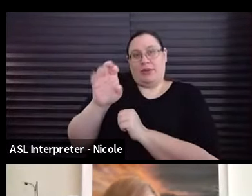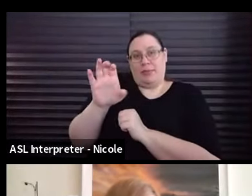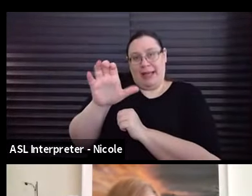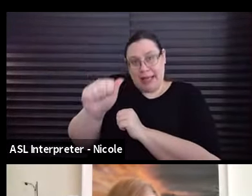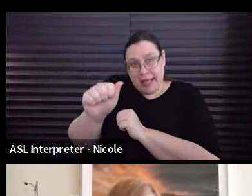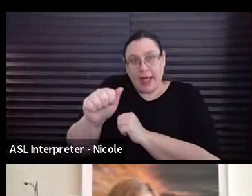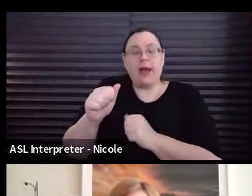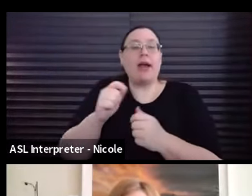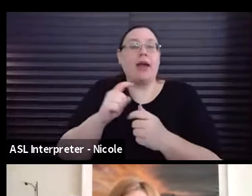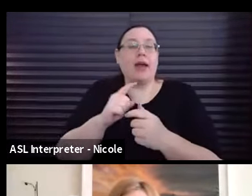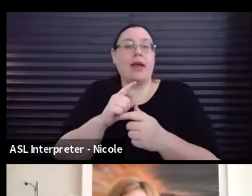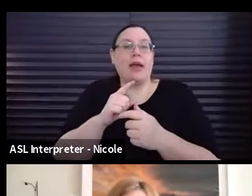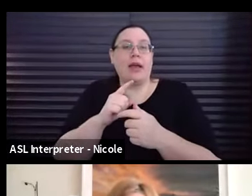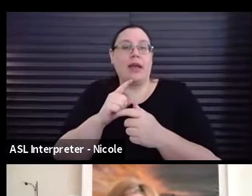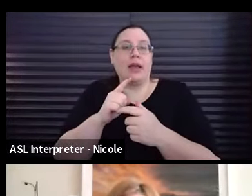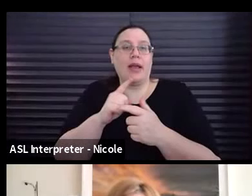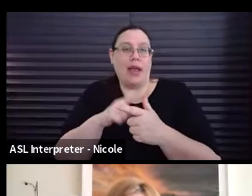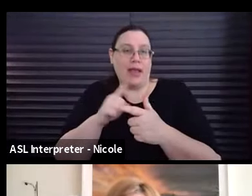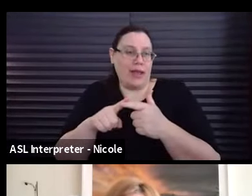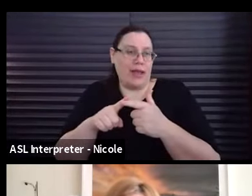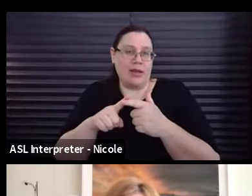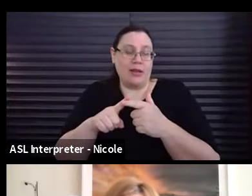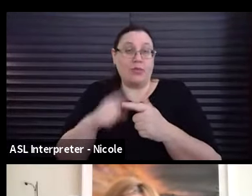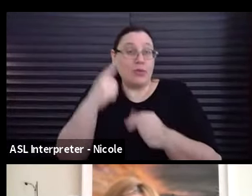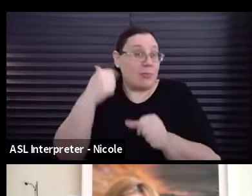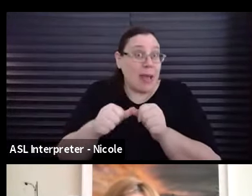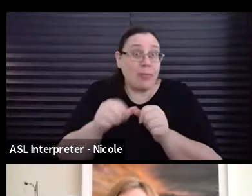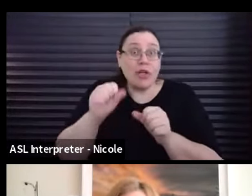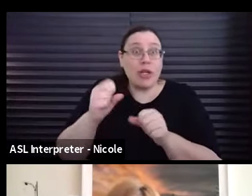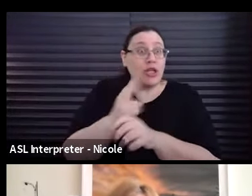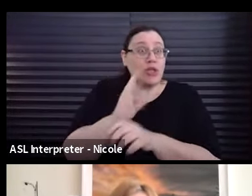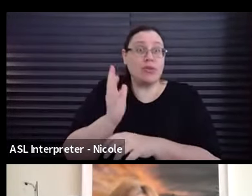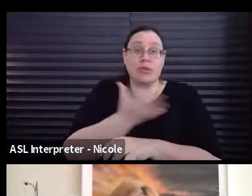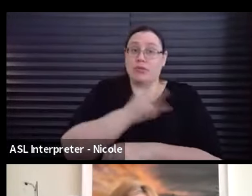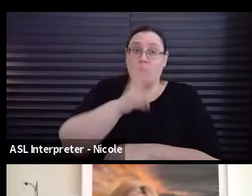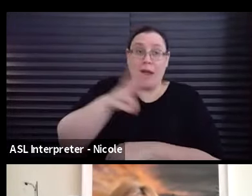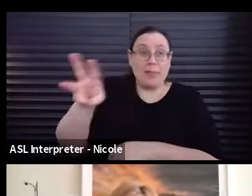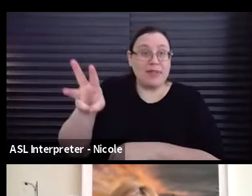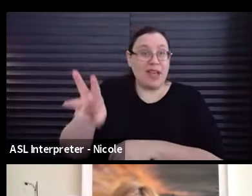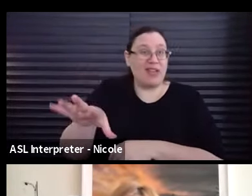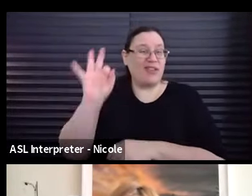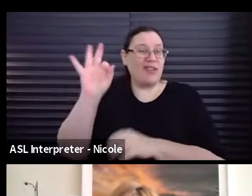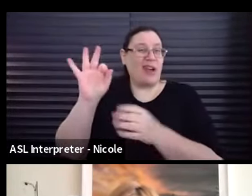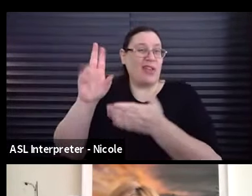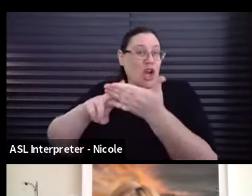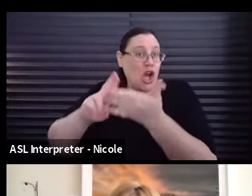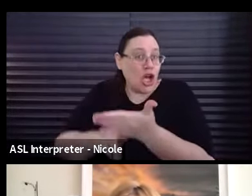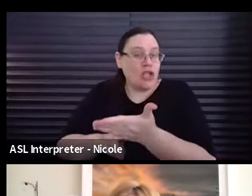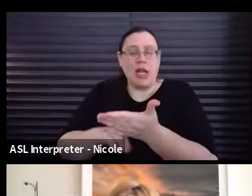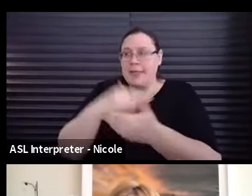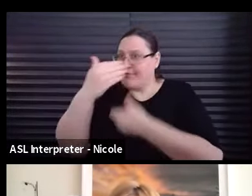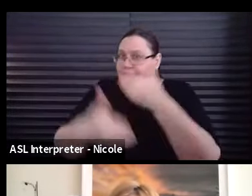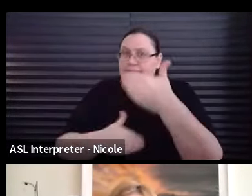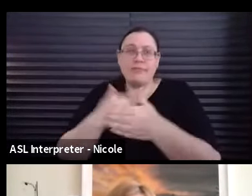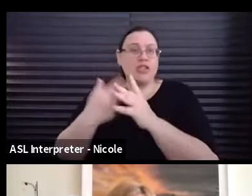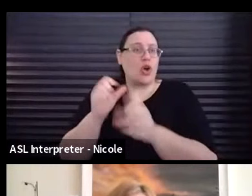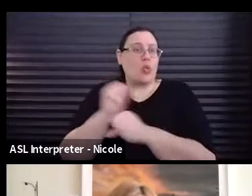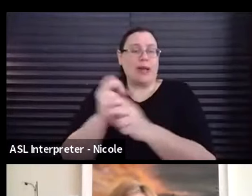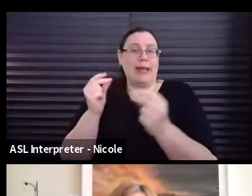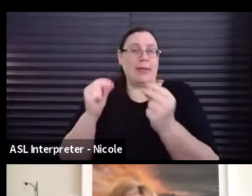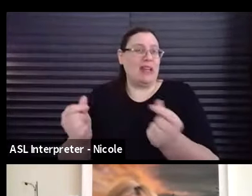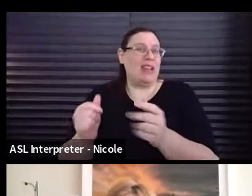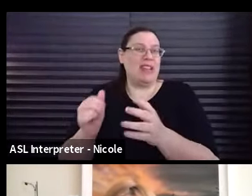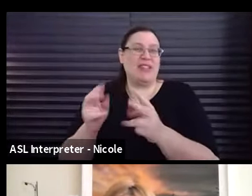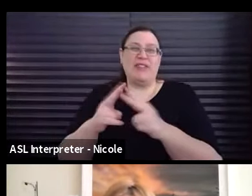then, um, you know, again, don't forget you guys can go to the site to go and get that contract to be able to work it immediately. Cause that's nimble, nimble,